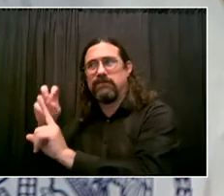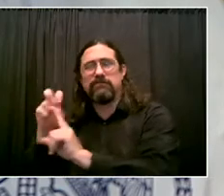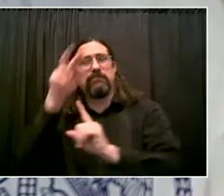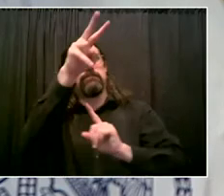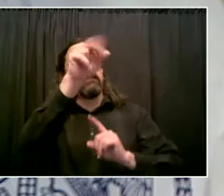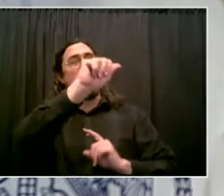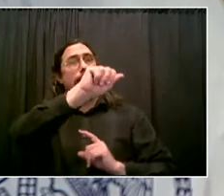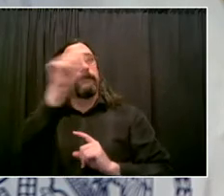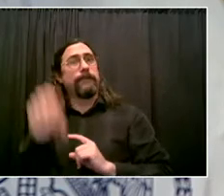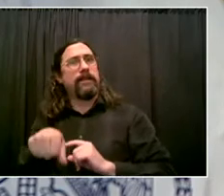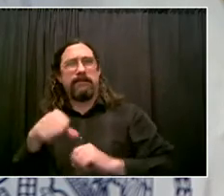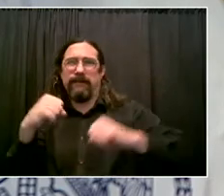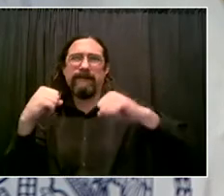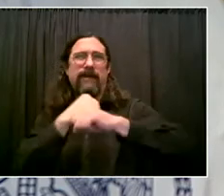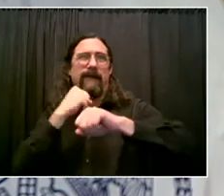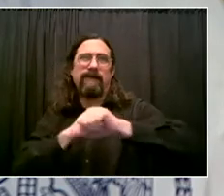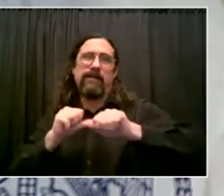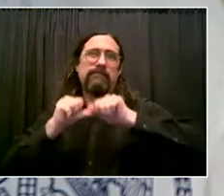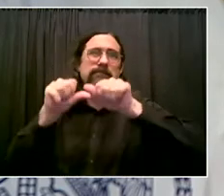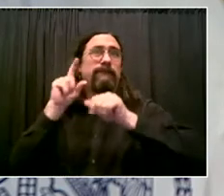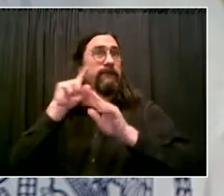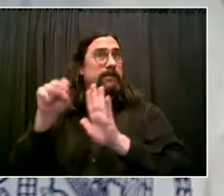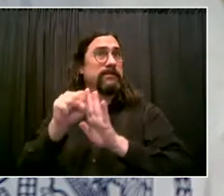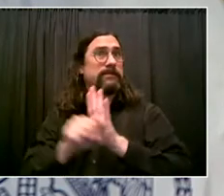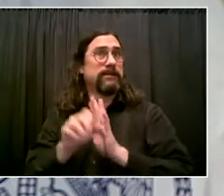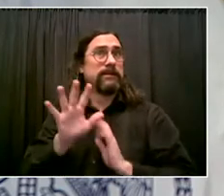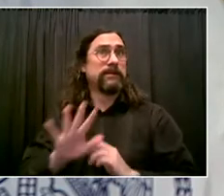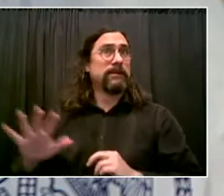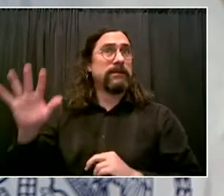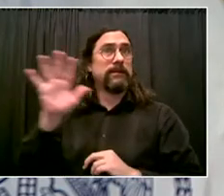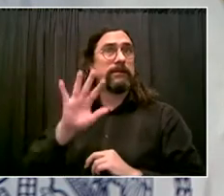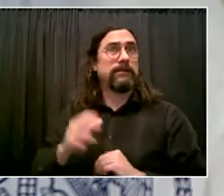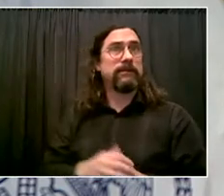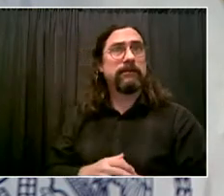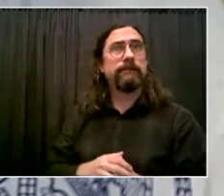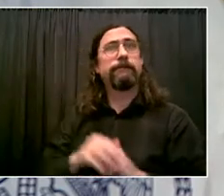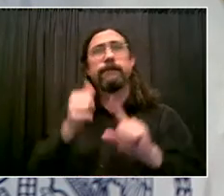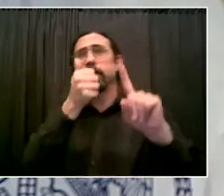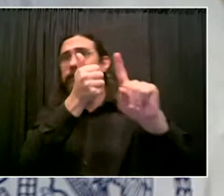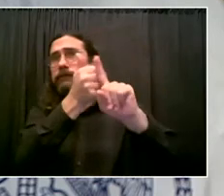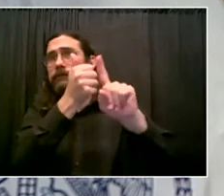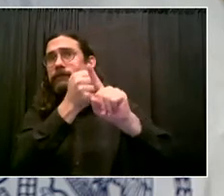and transitional services, New York State Assembly member Kenny Burgos.